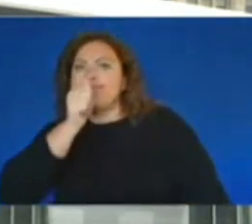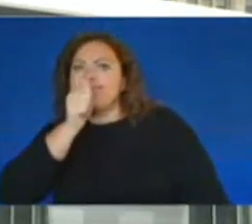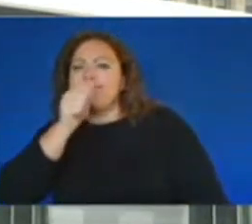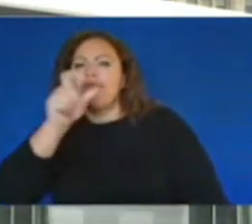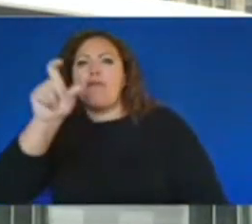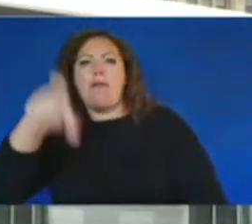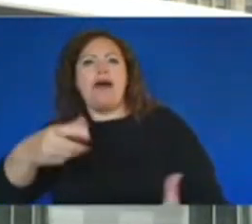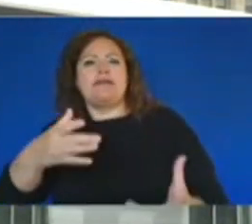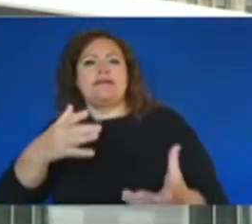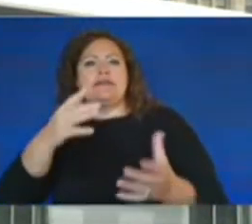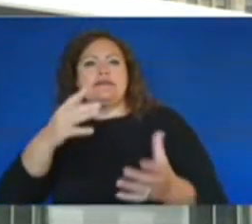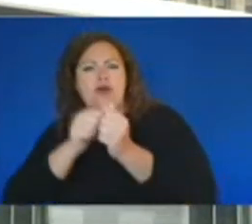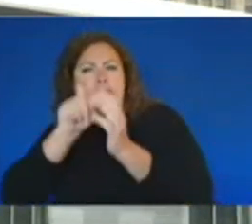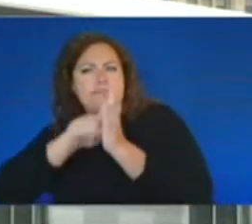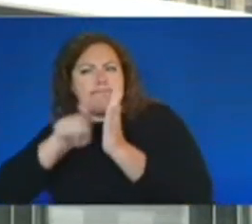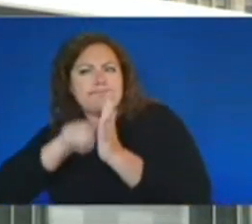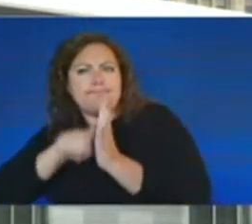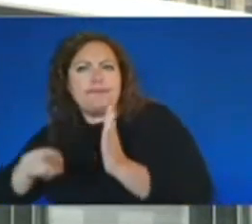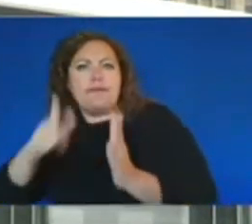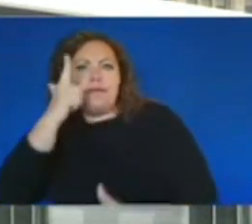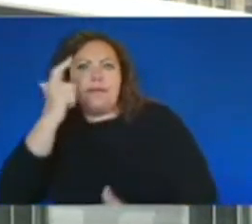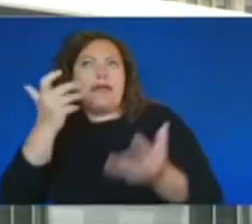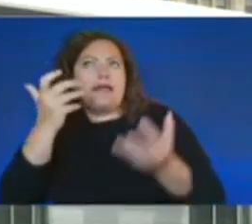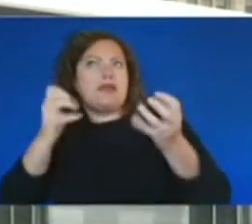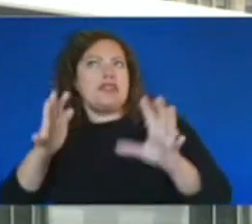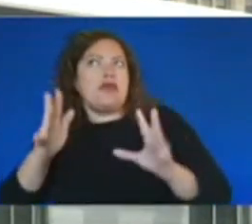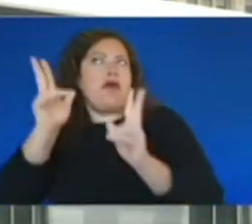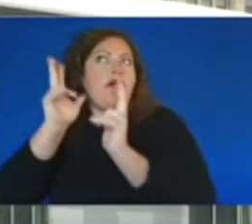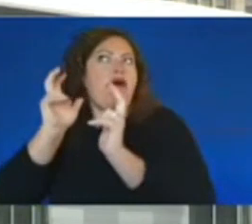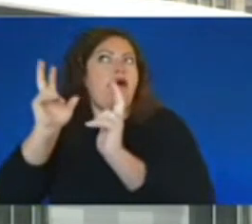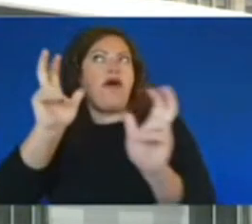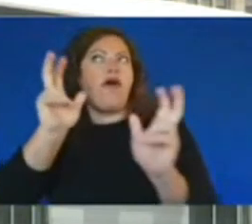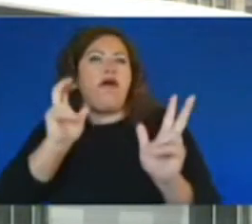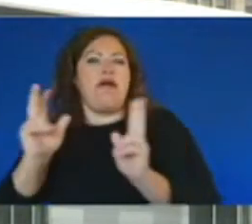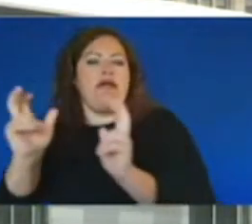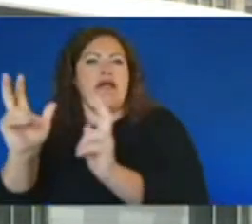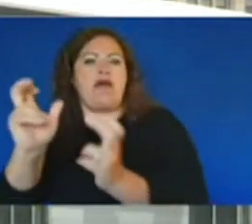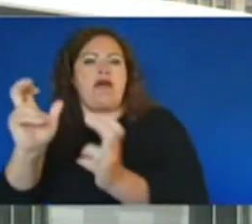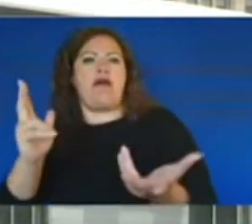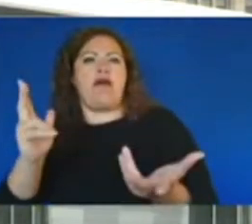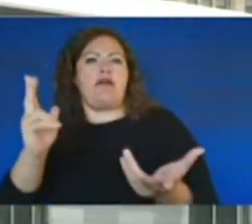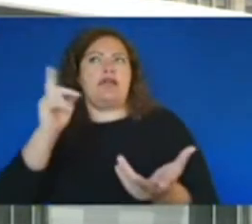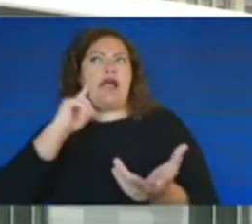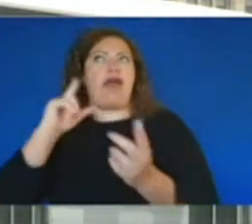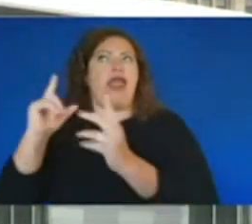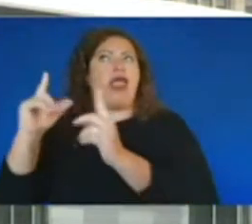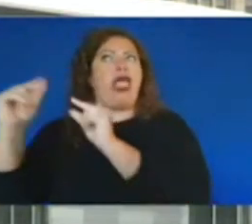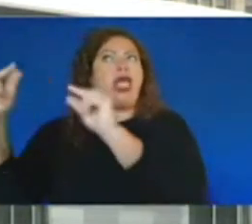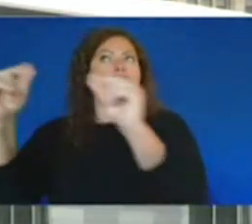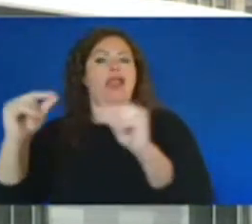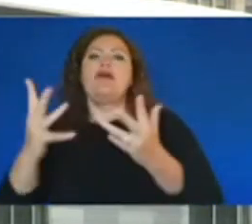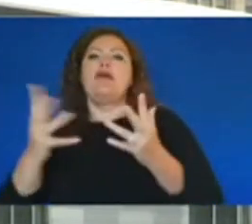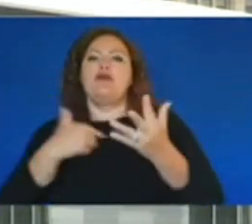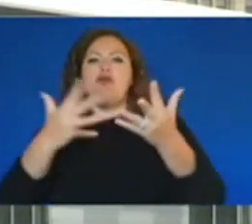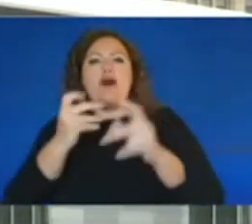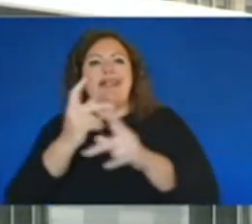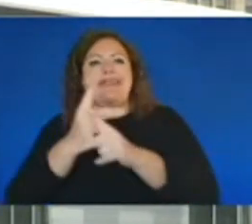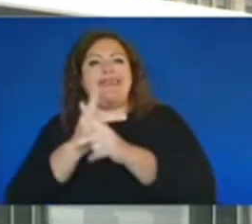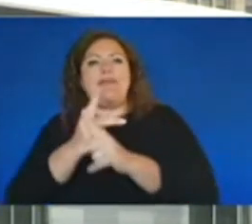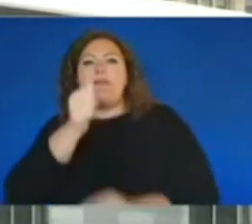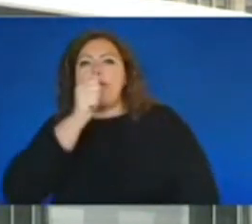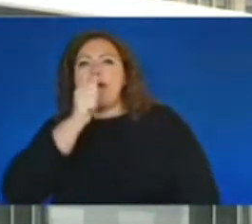hear is legitimate information and not, you know, an echo chamber from ourselves. So I think that makes it so much harder.